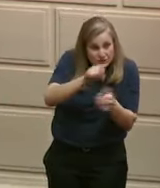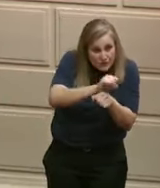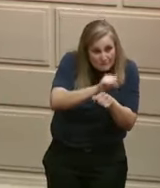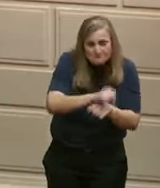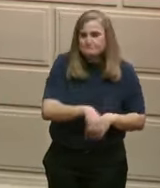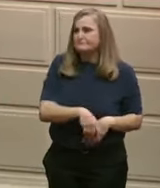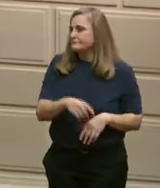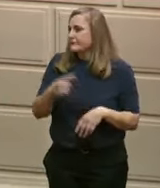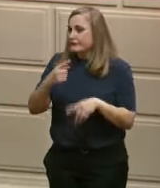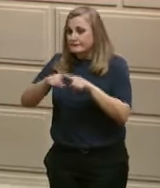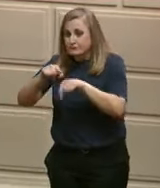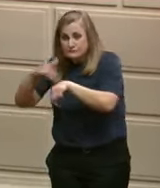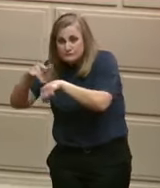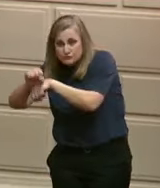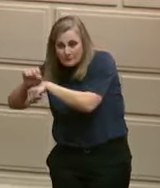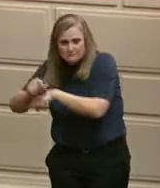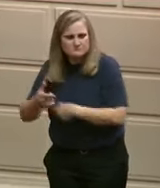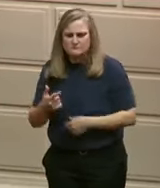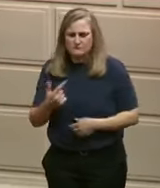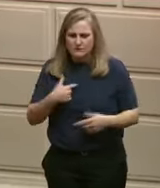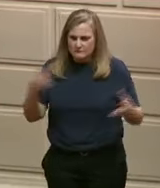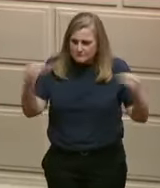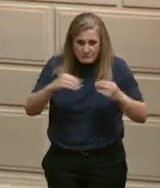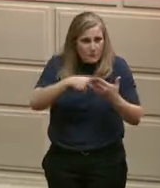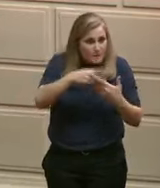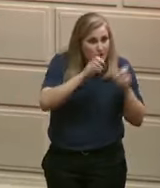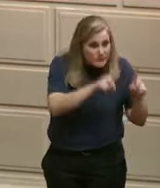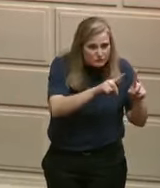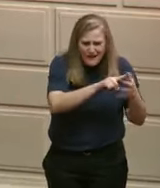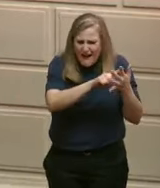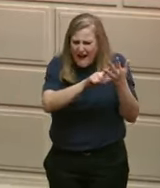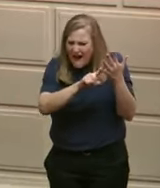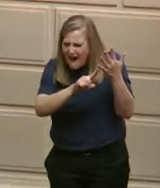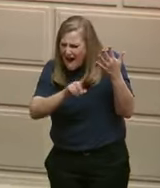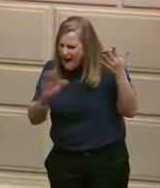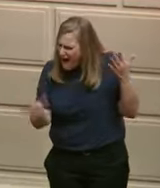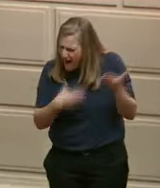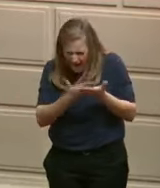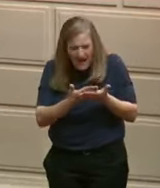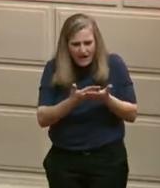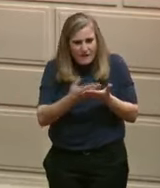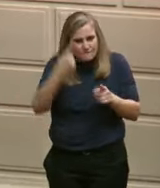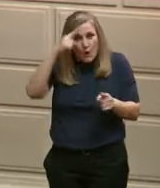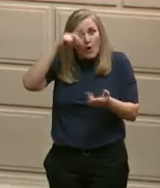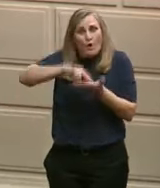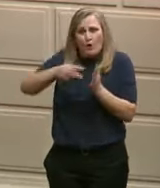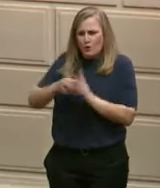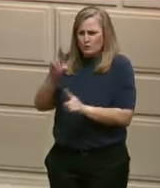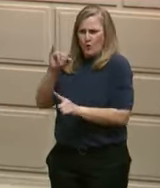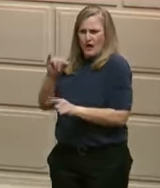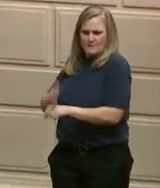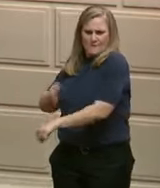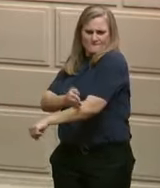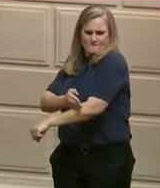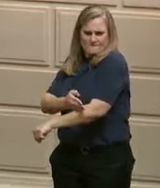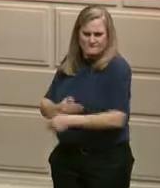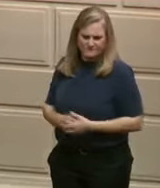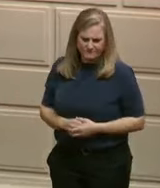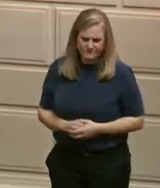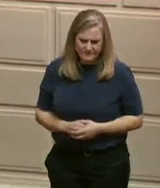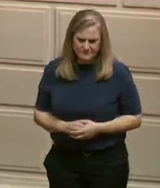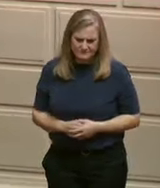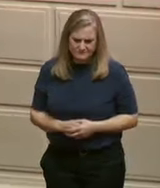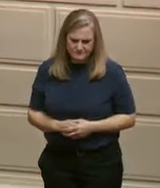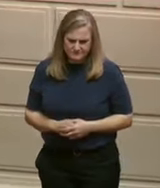will pay dividends for decades to come. My fellow Rhode Islanders, we will